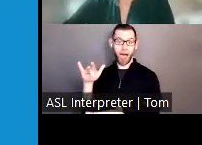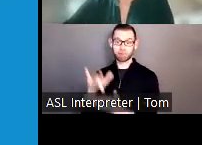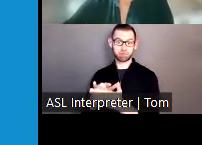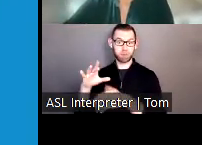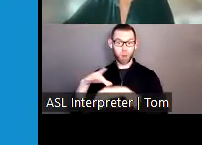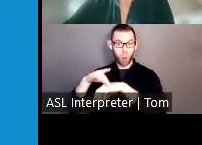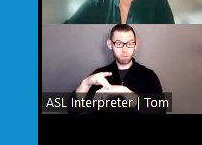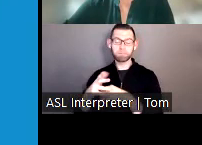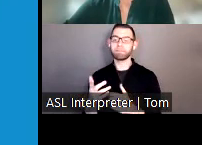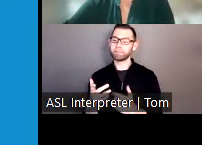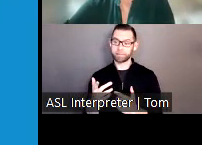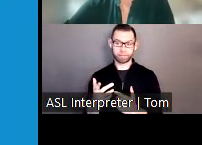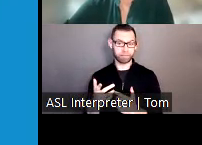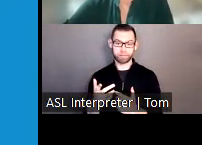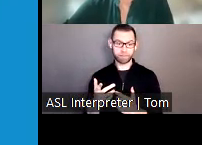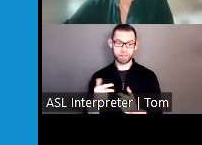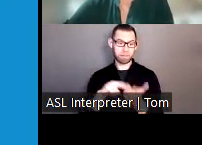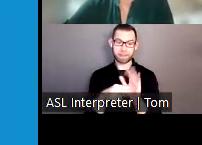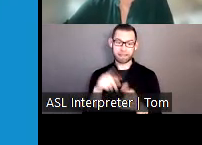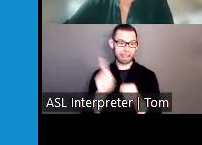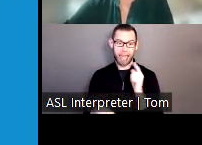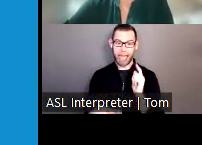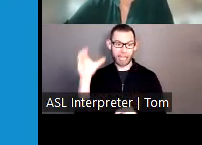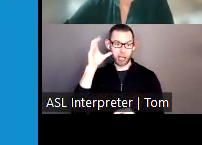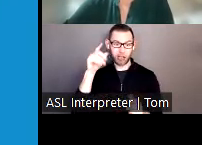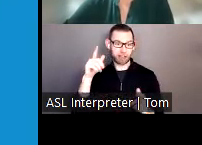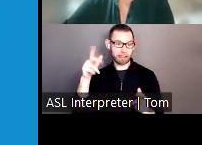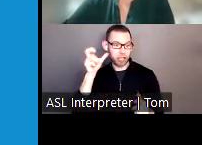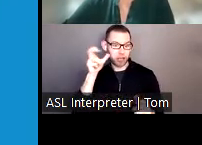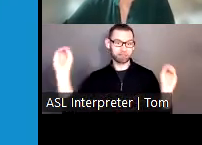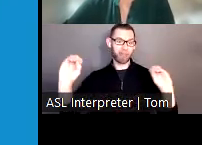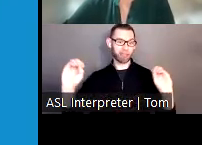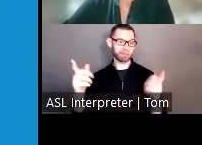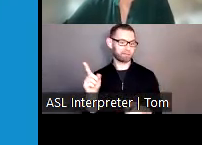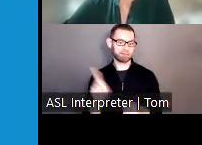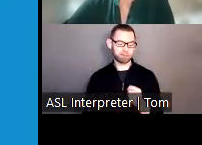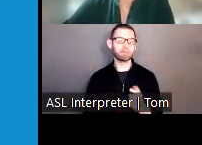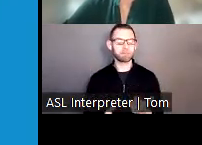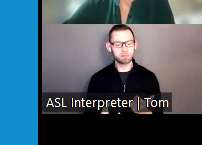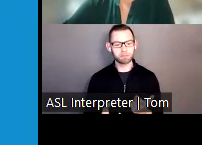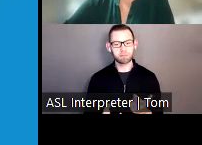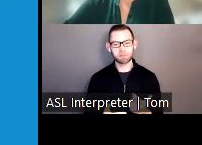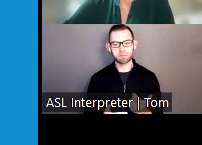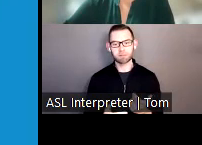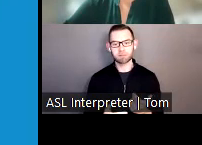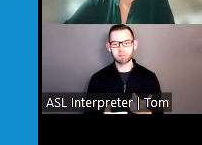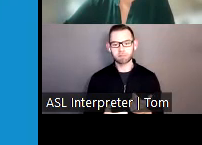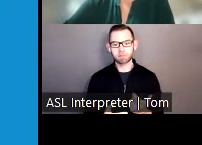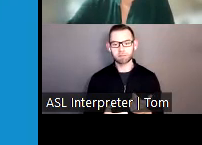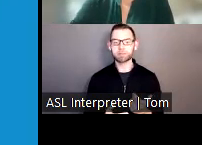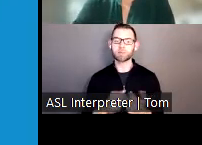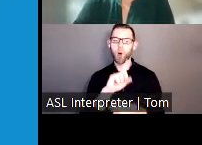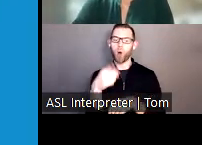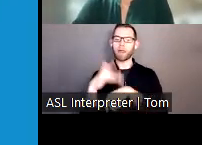to language interpretation. Language interpretation, unfortunately, is only available from computer audio.